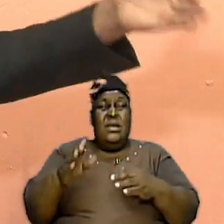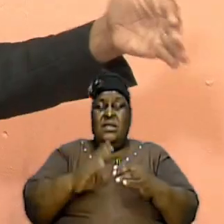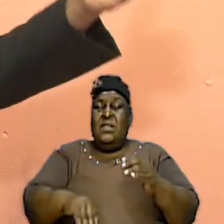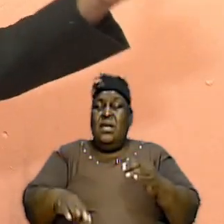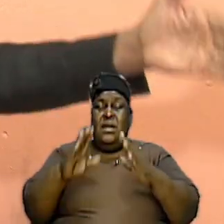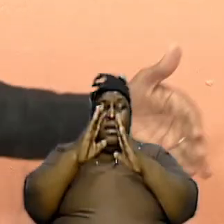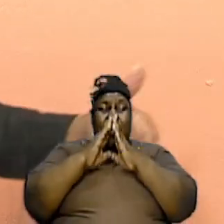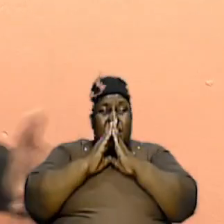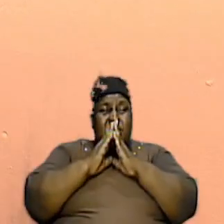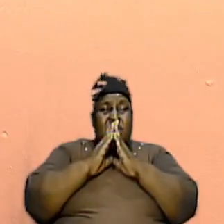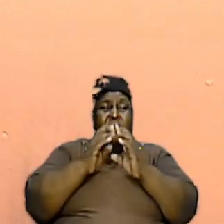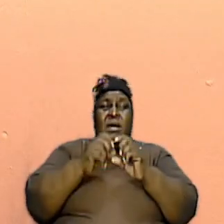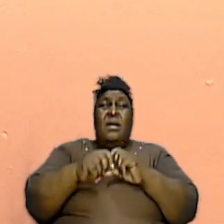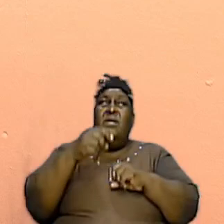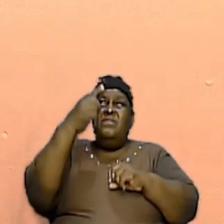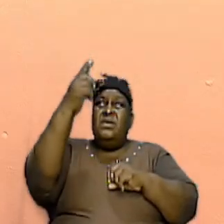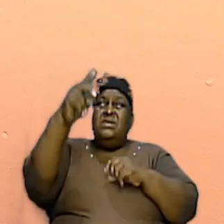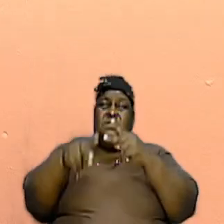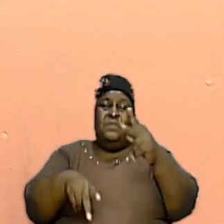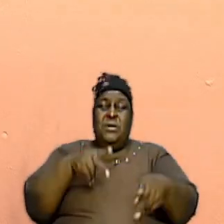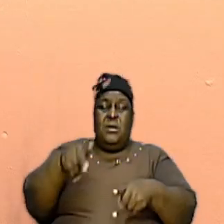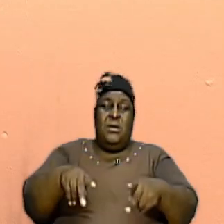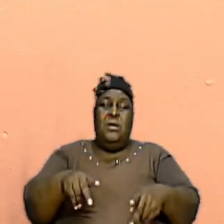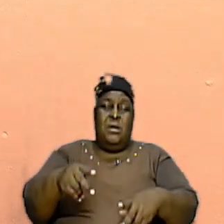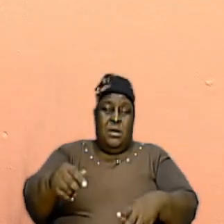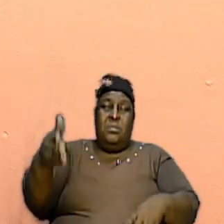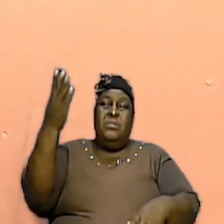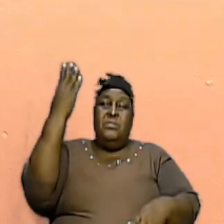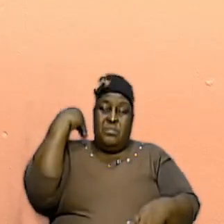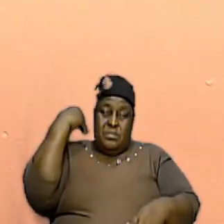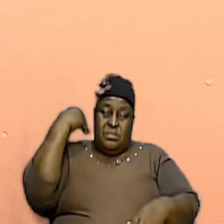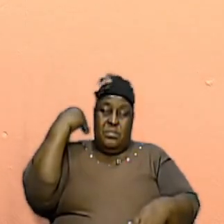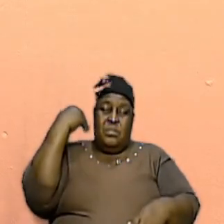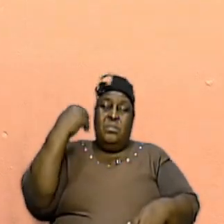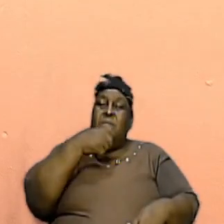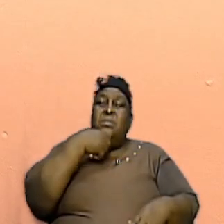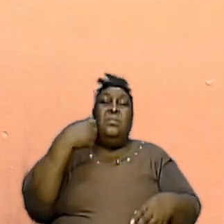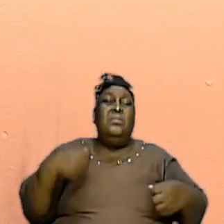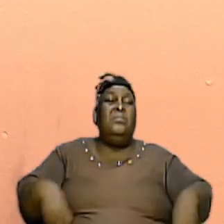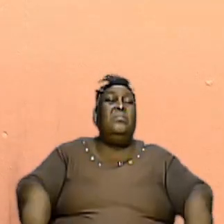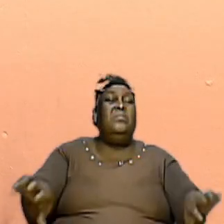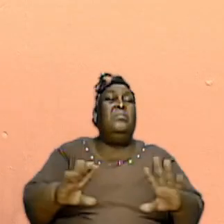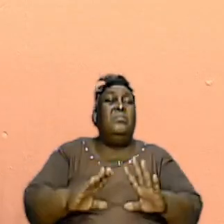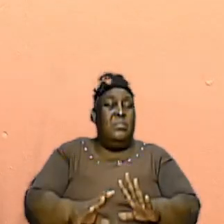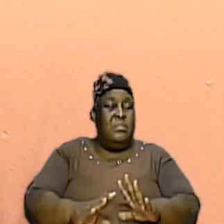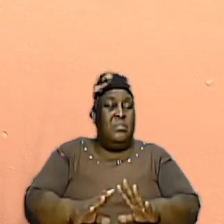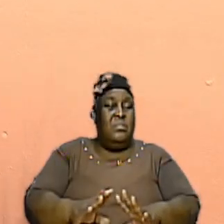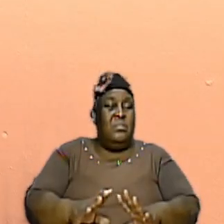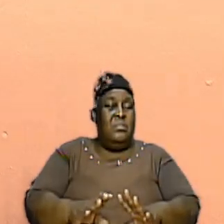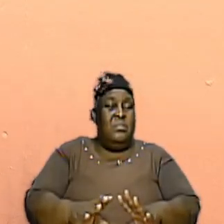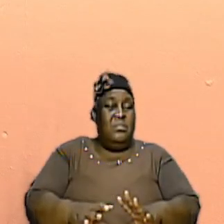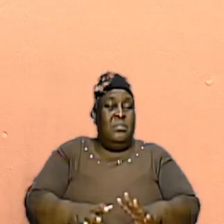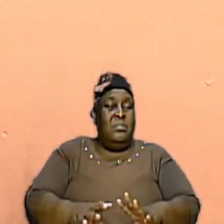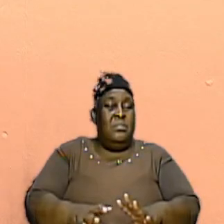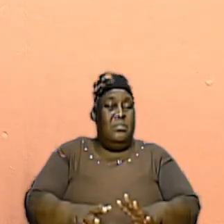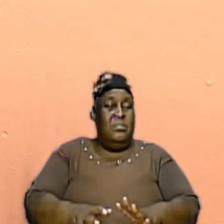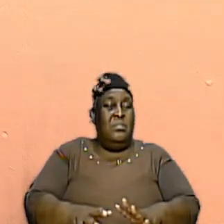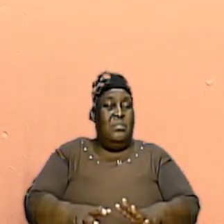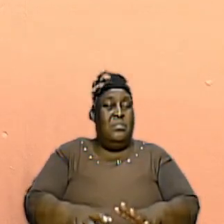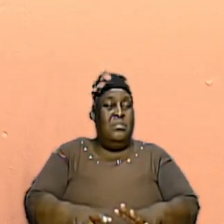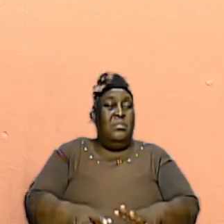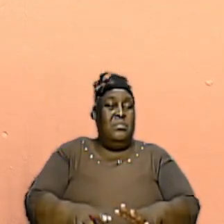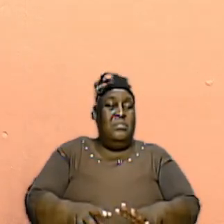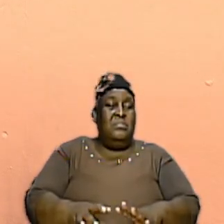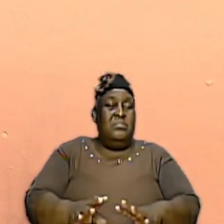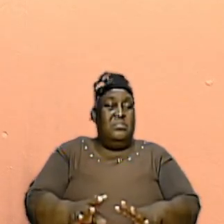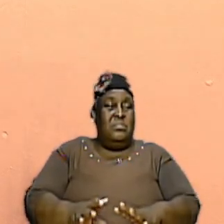church in the wilderness. And pardon me if you hear me keep saying the church in the wilderness because I had a little discussion with folks